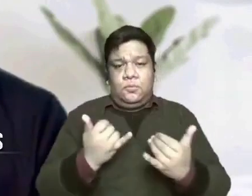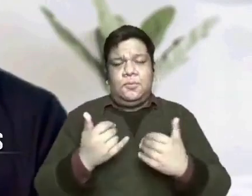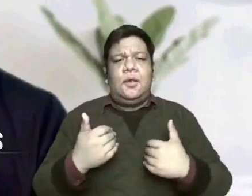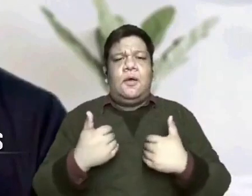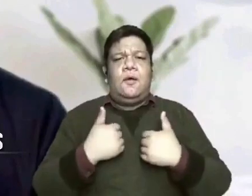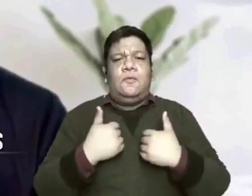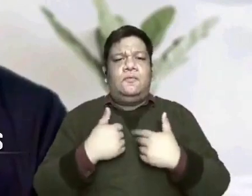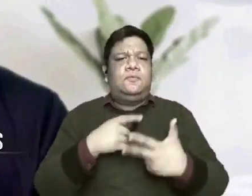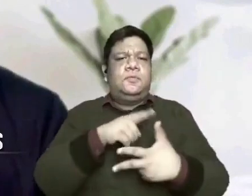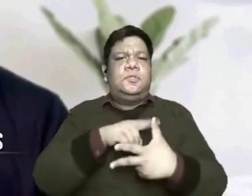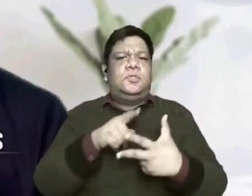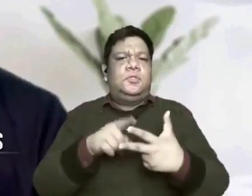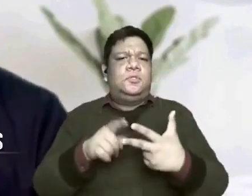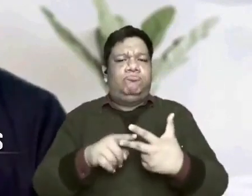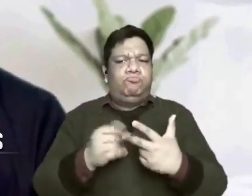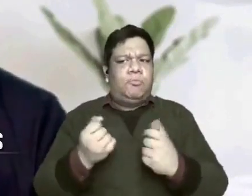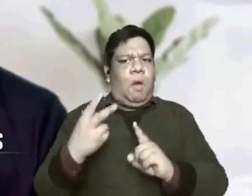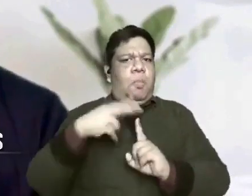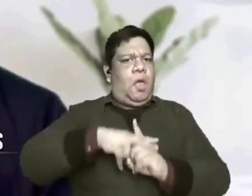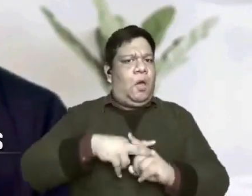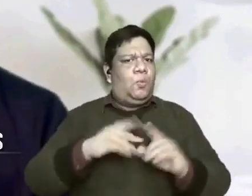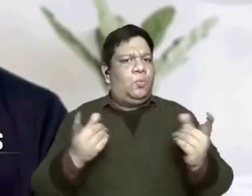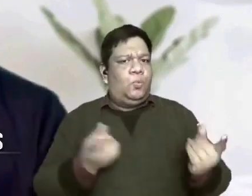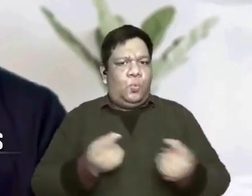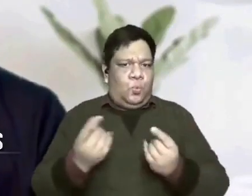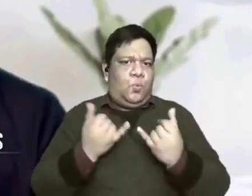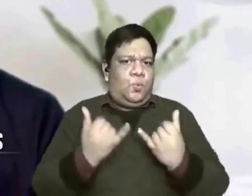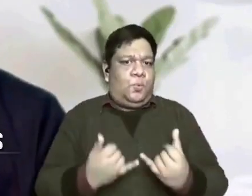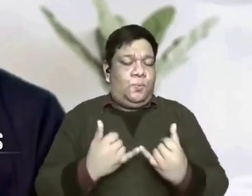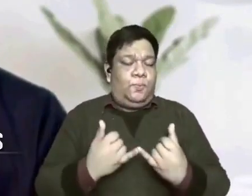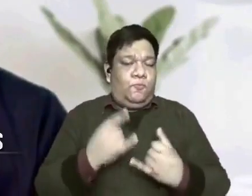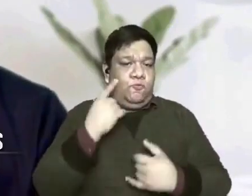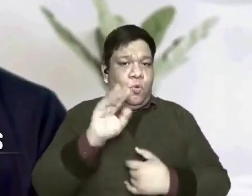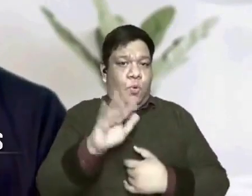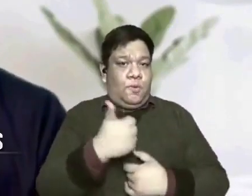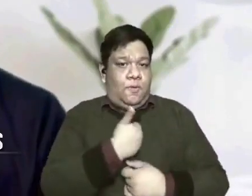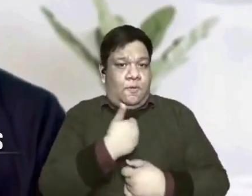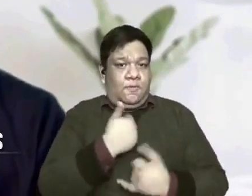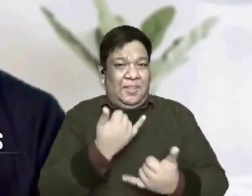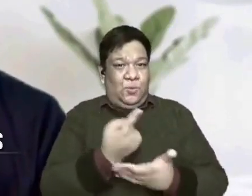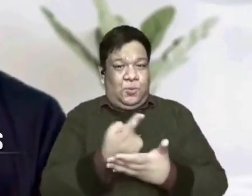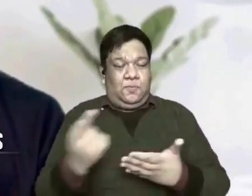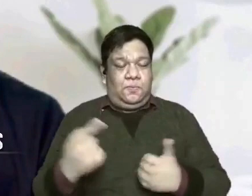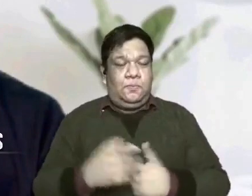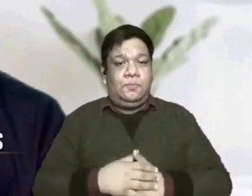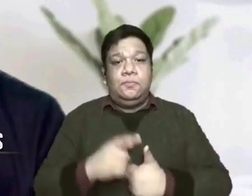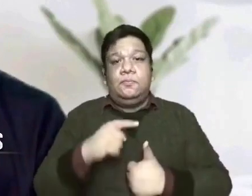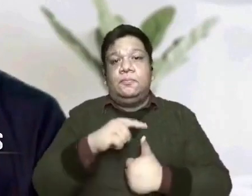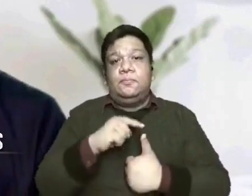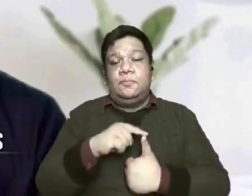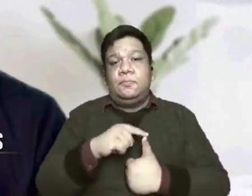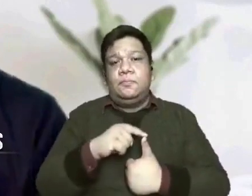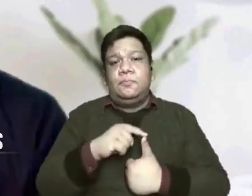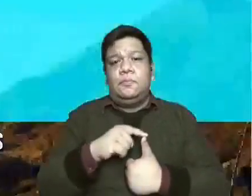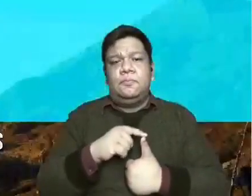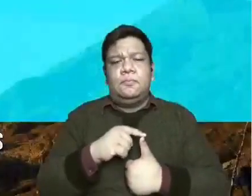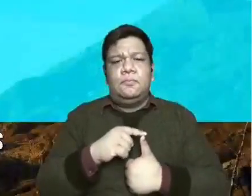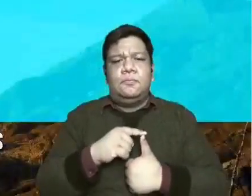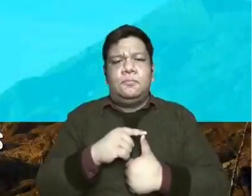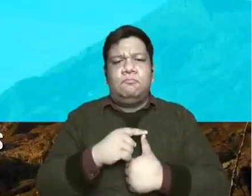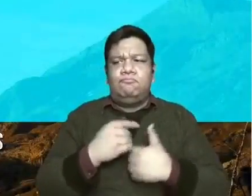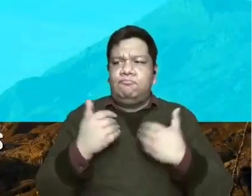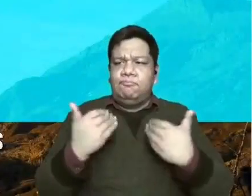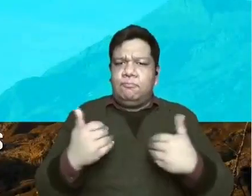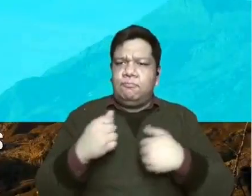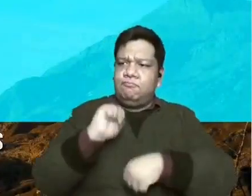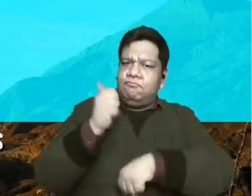here is three practical things you may want to apply for yourself this week number one build